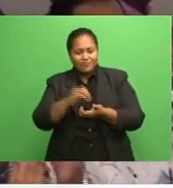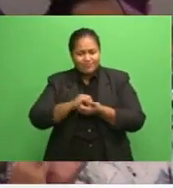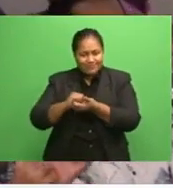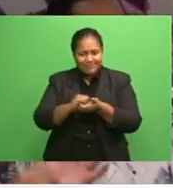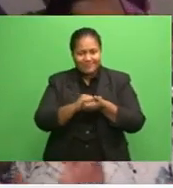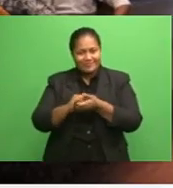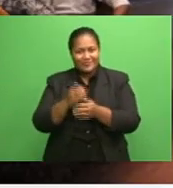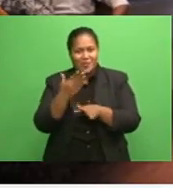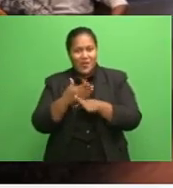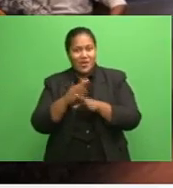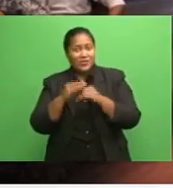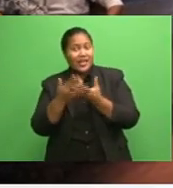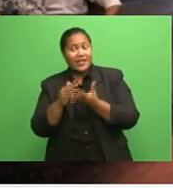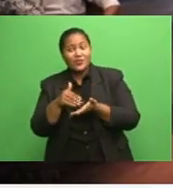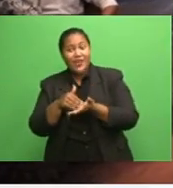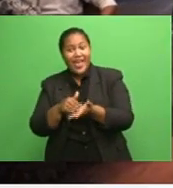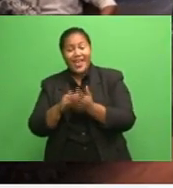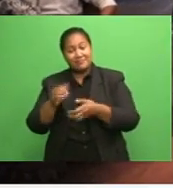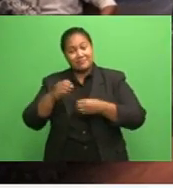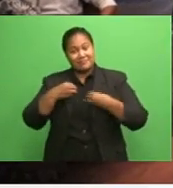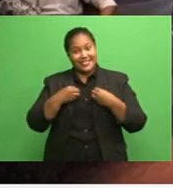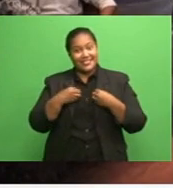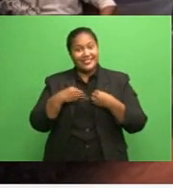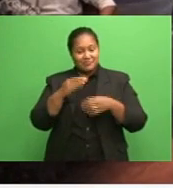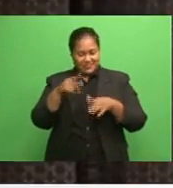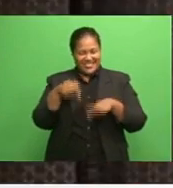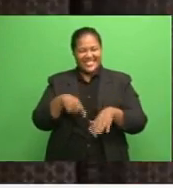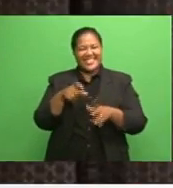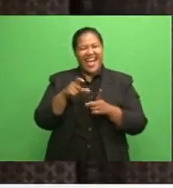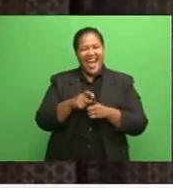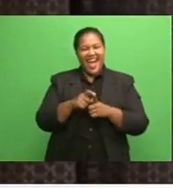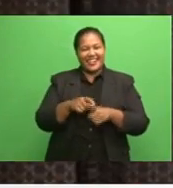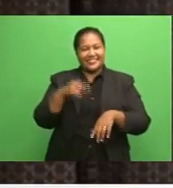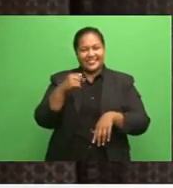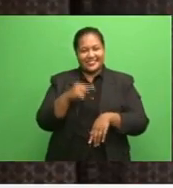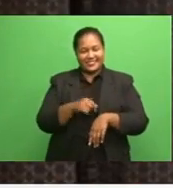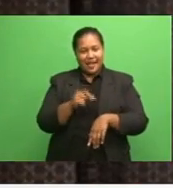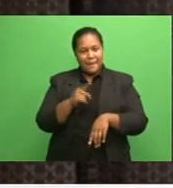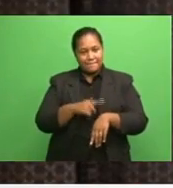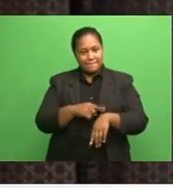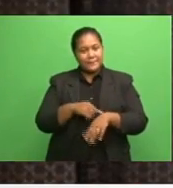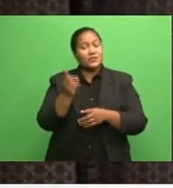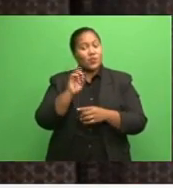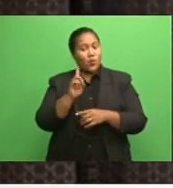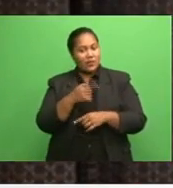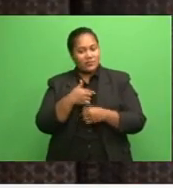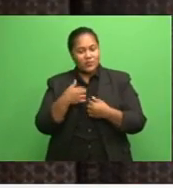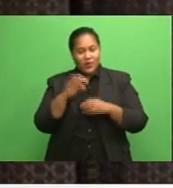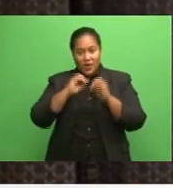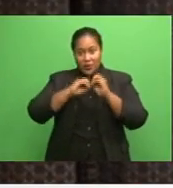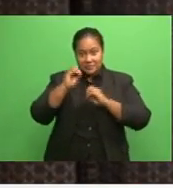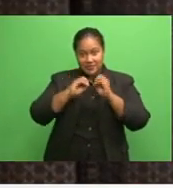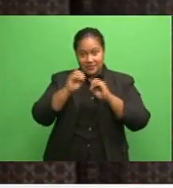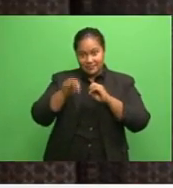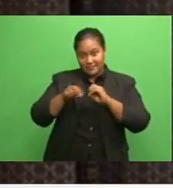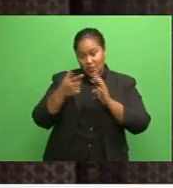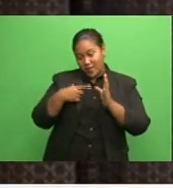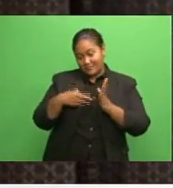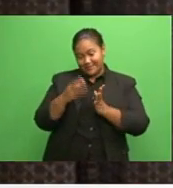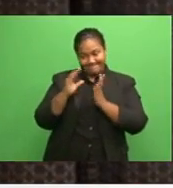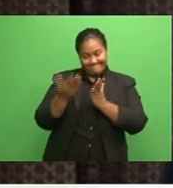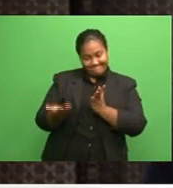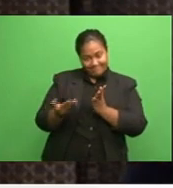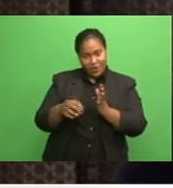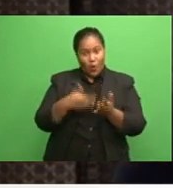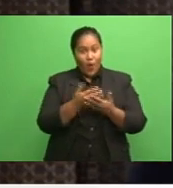to help businesses during times like these. What we observe and according to our findings, we